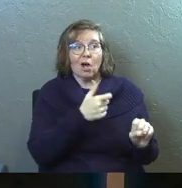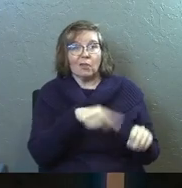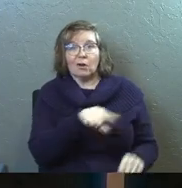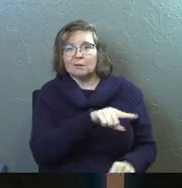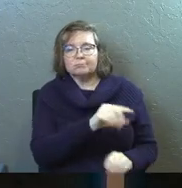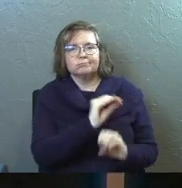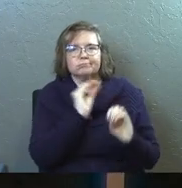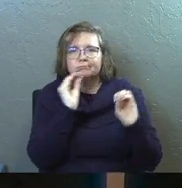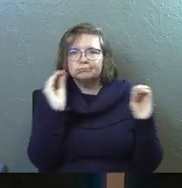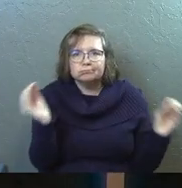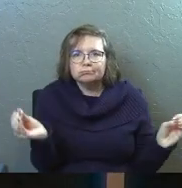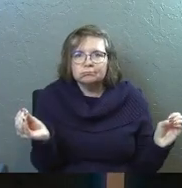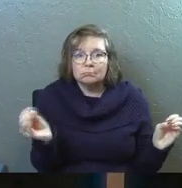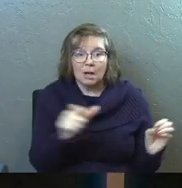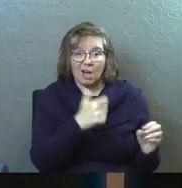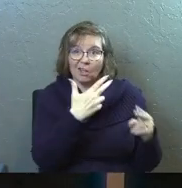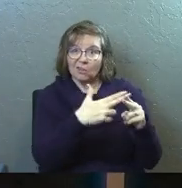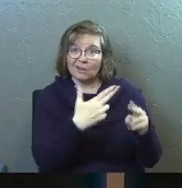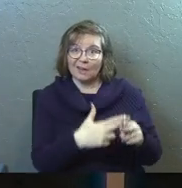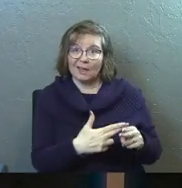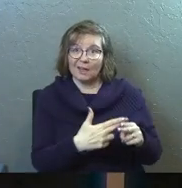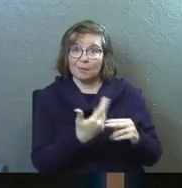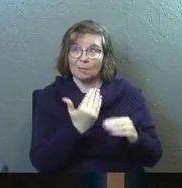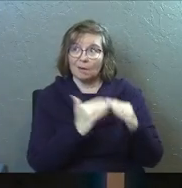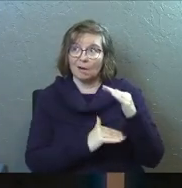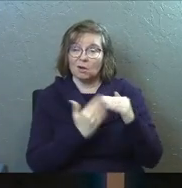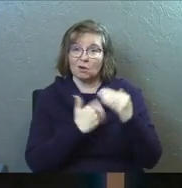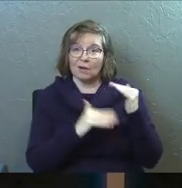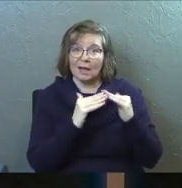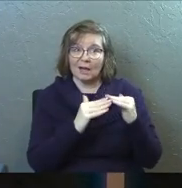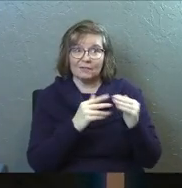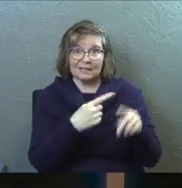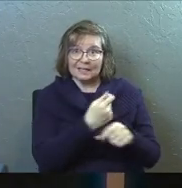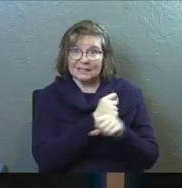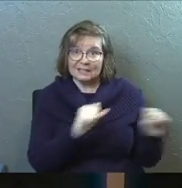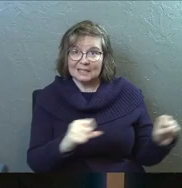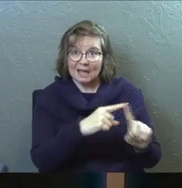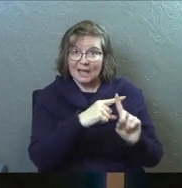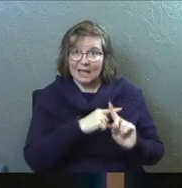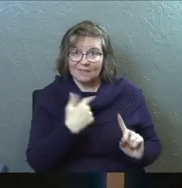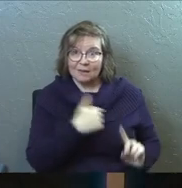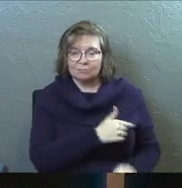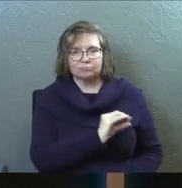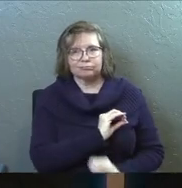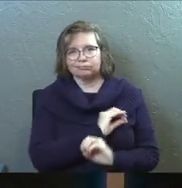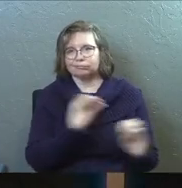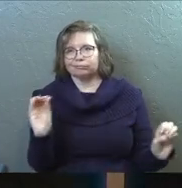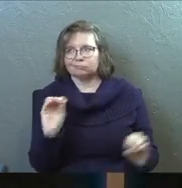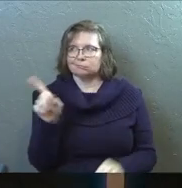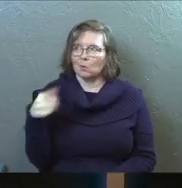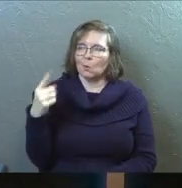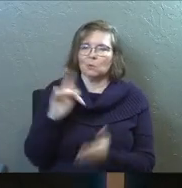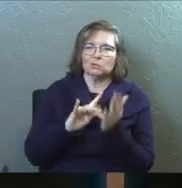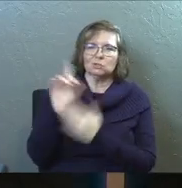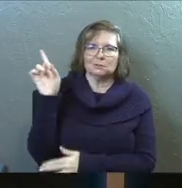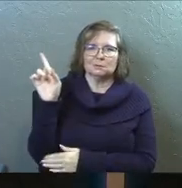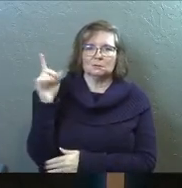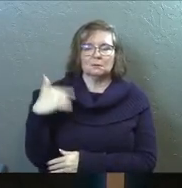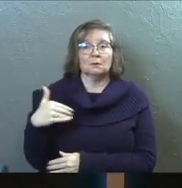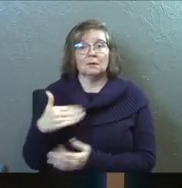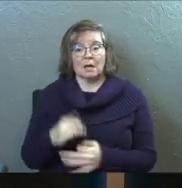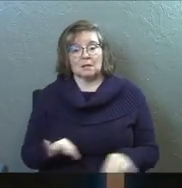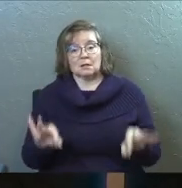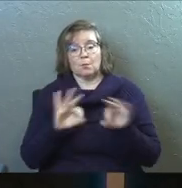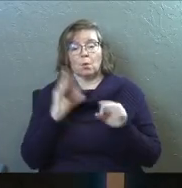God has given no other name under heaven by which we must be saved. Such an important and beautiful